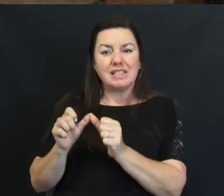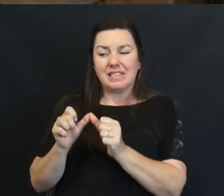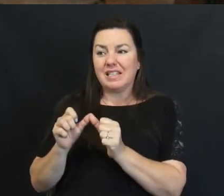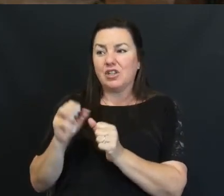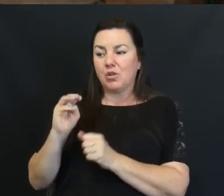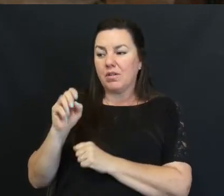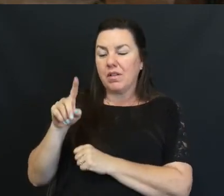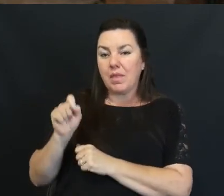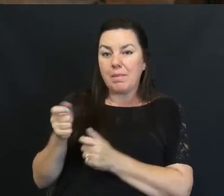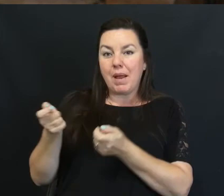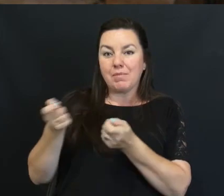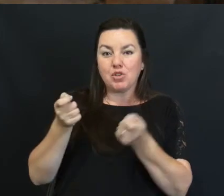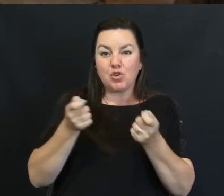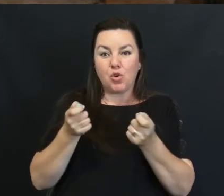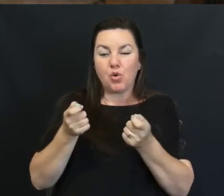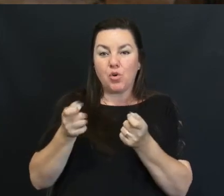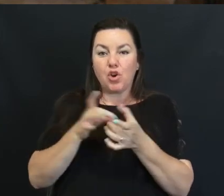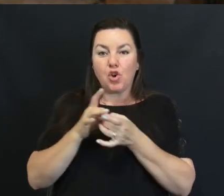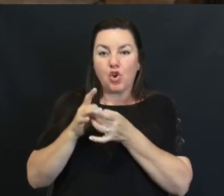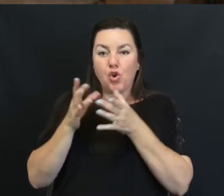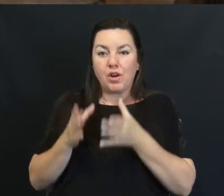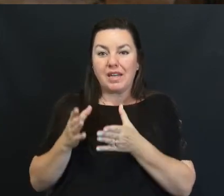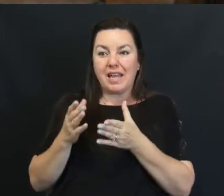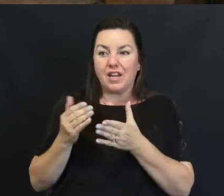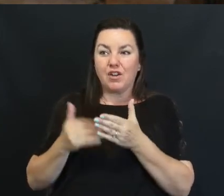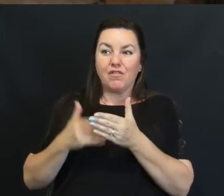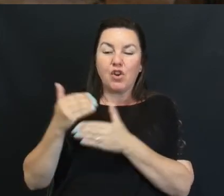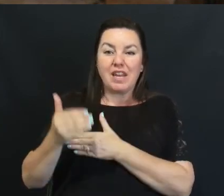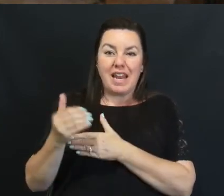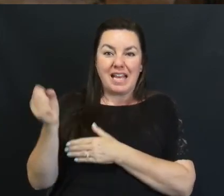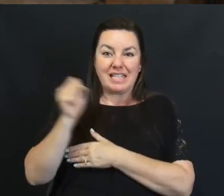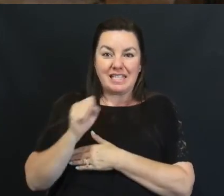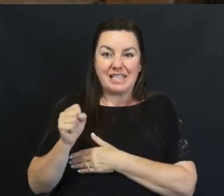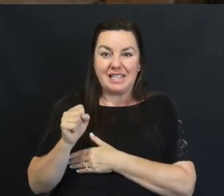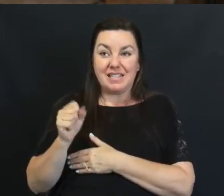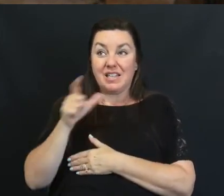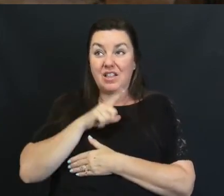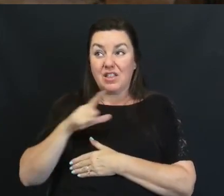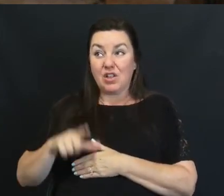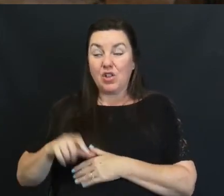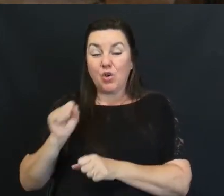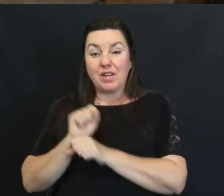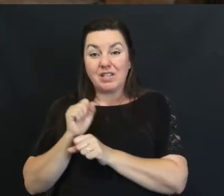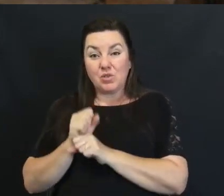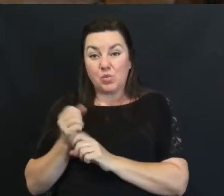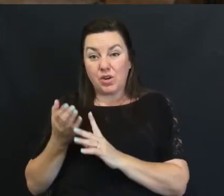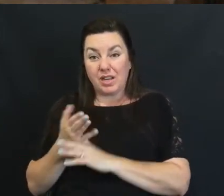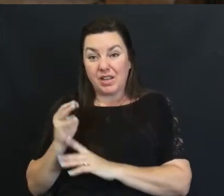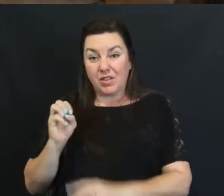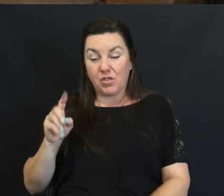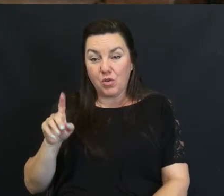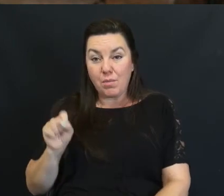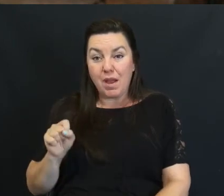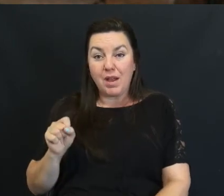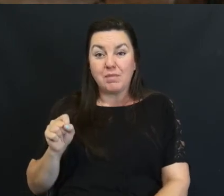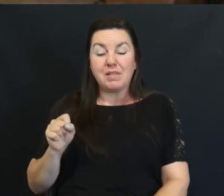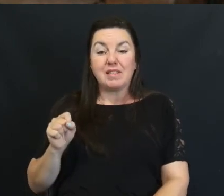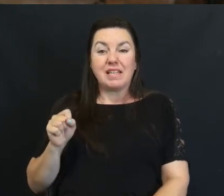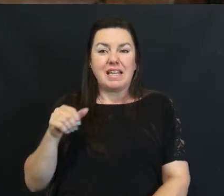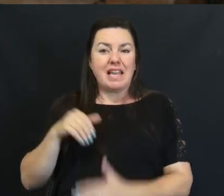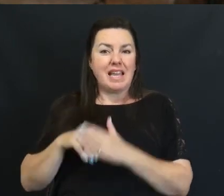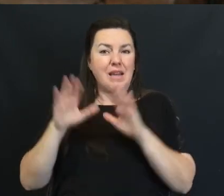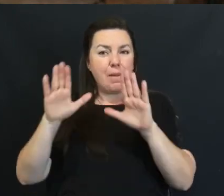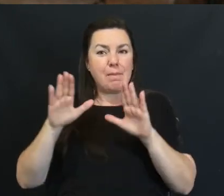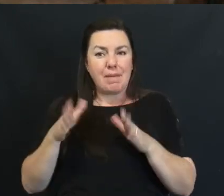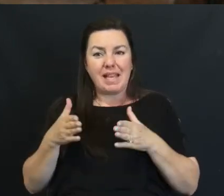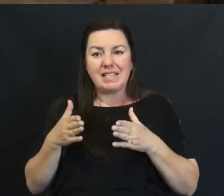Coordinator For Next Season The Lord Is Working Through Mops Here At ACC In Amazing Ways My